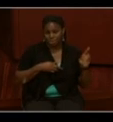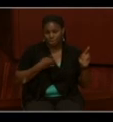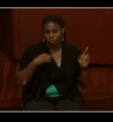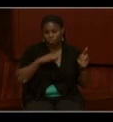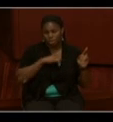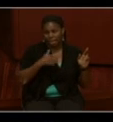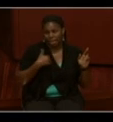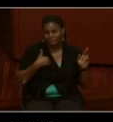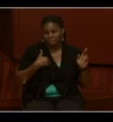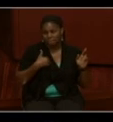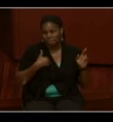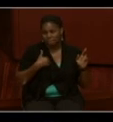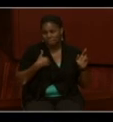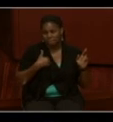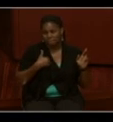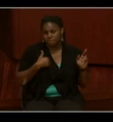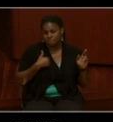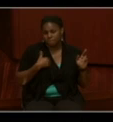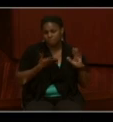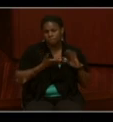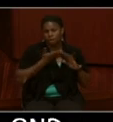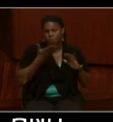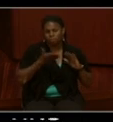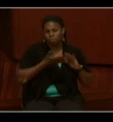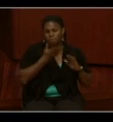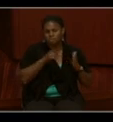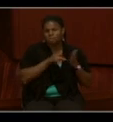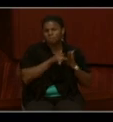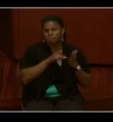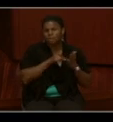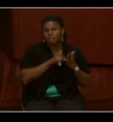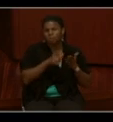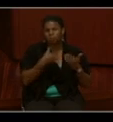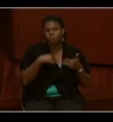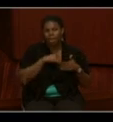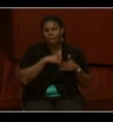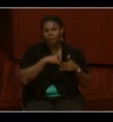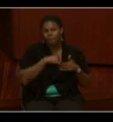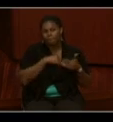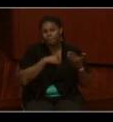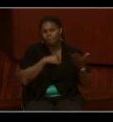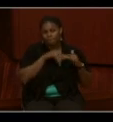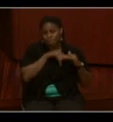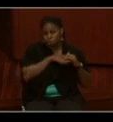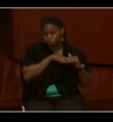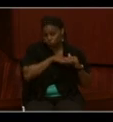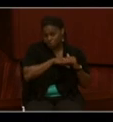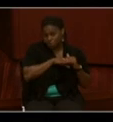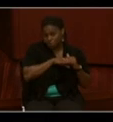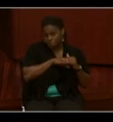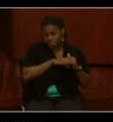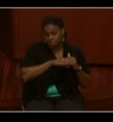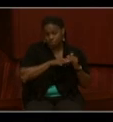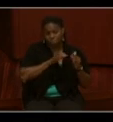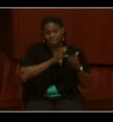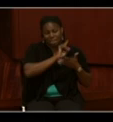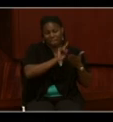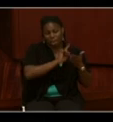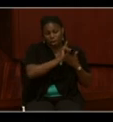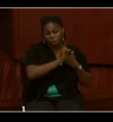the operations page. And so you have the entries in our blocks